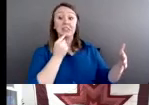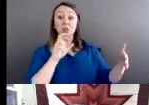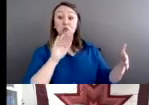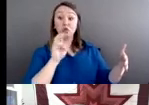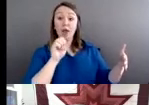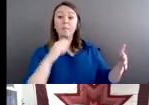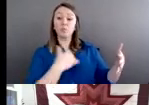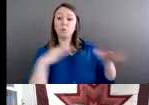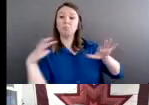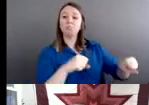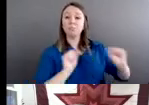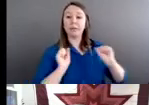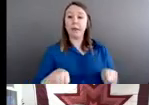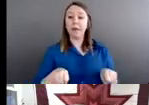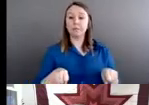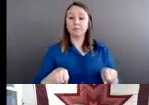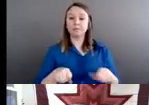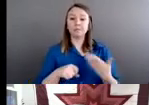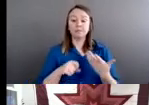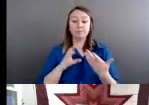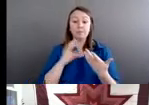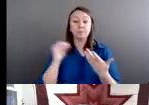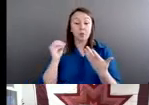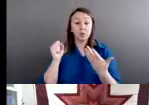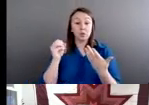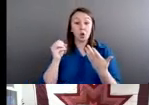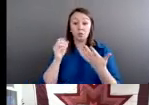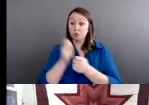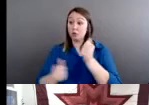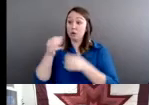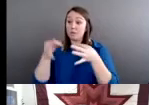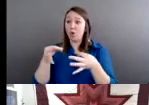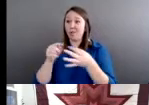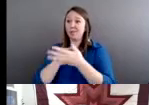allows us to do it, according to the Supreme Court. So let's pass that law.